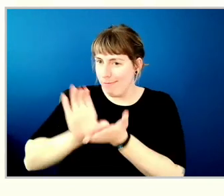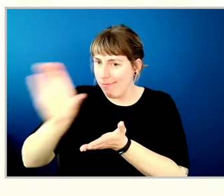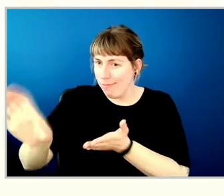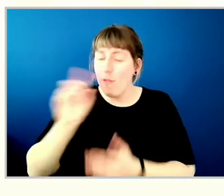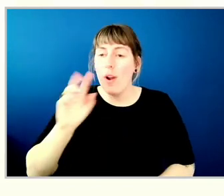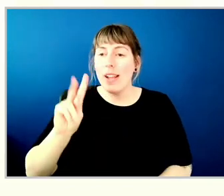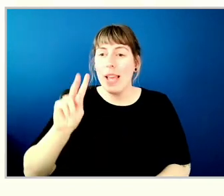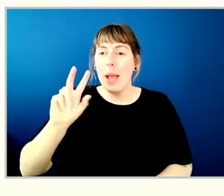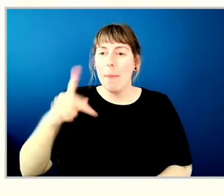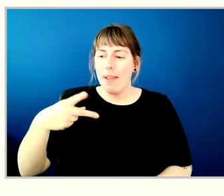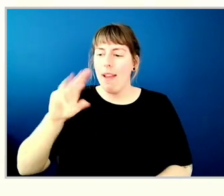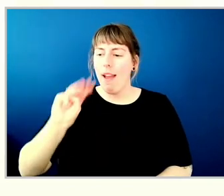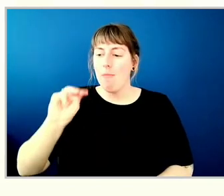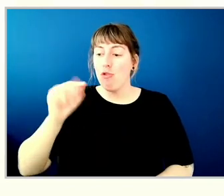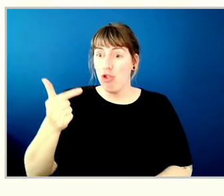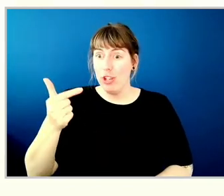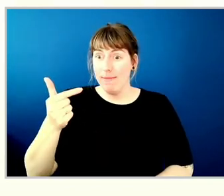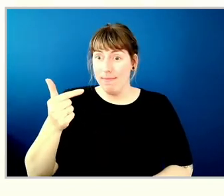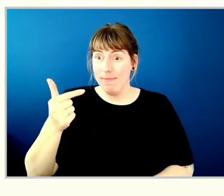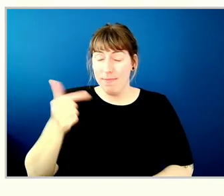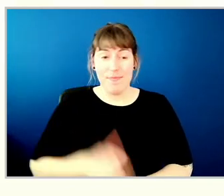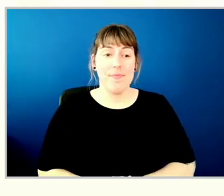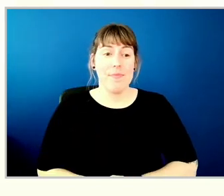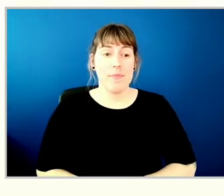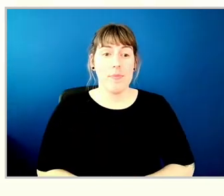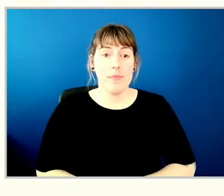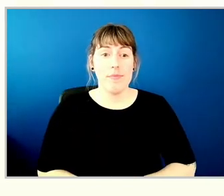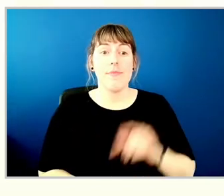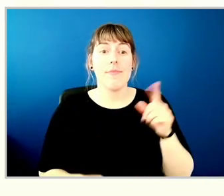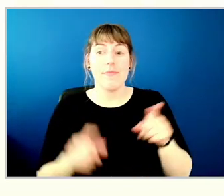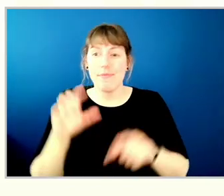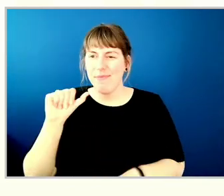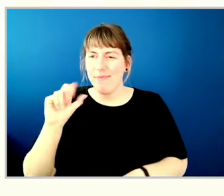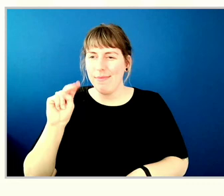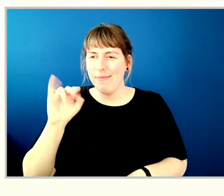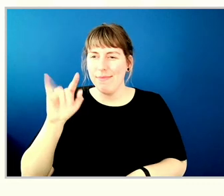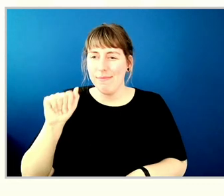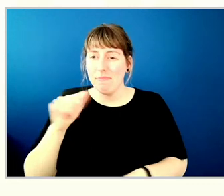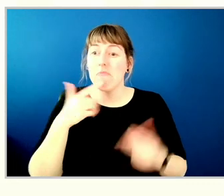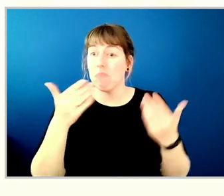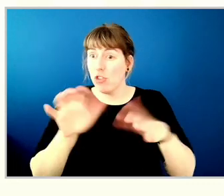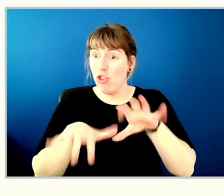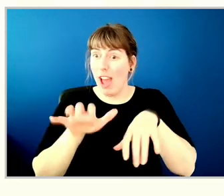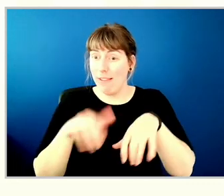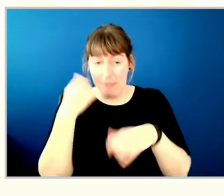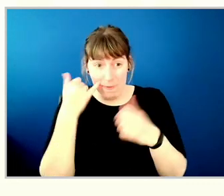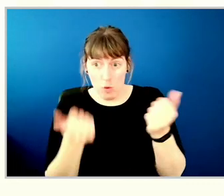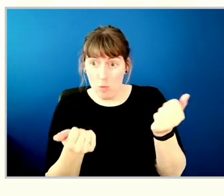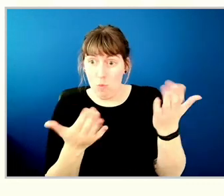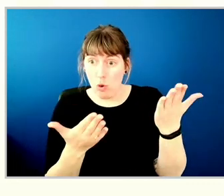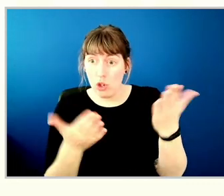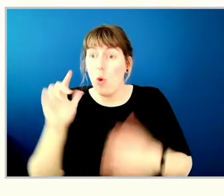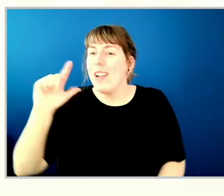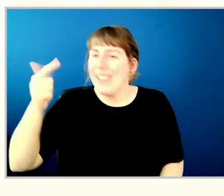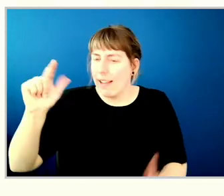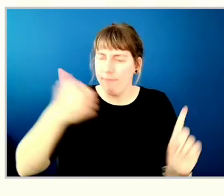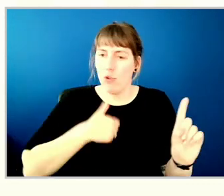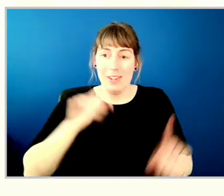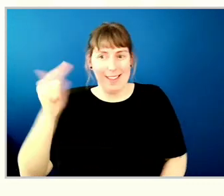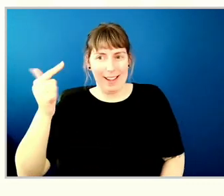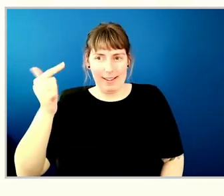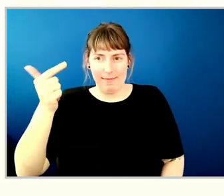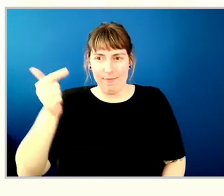in this capacity once again please type in the chat if you would like to second this motion